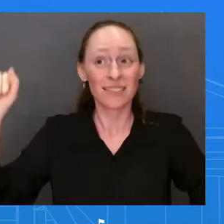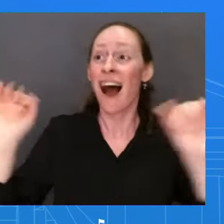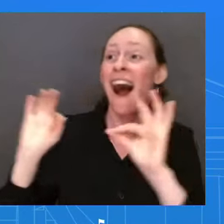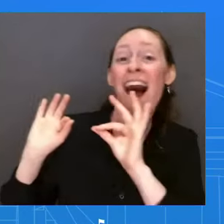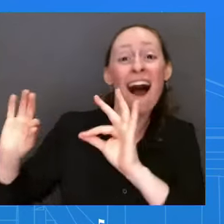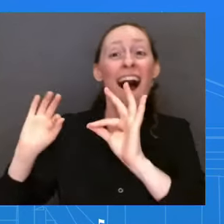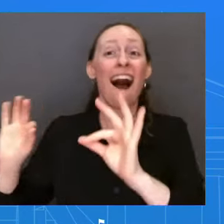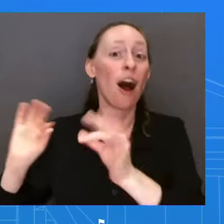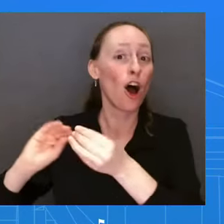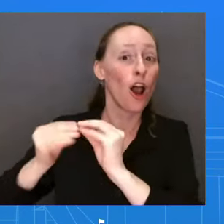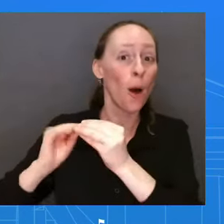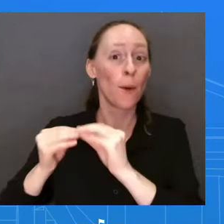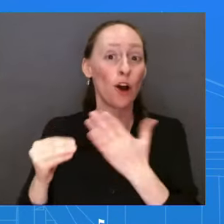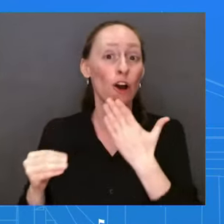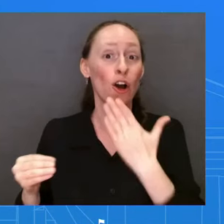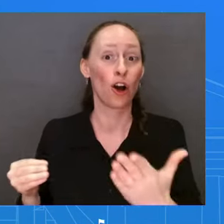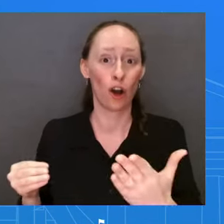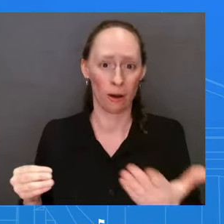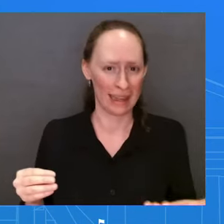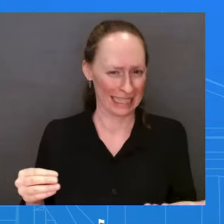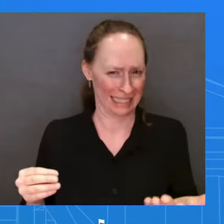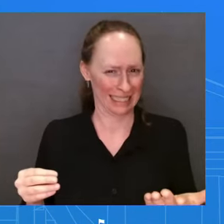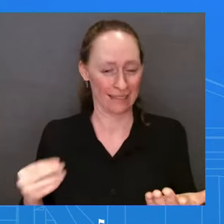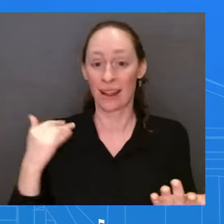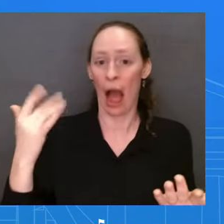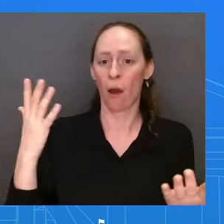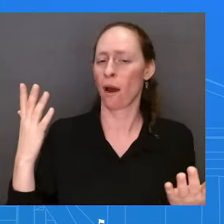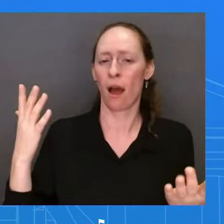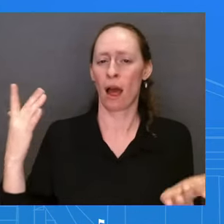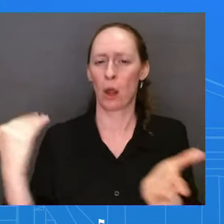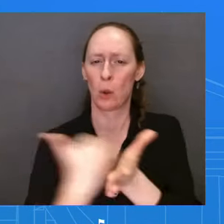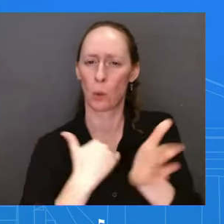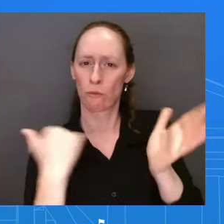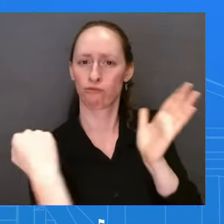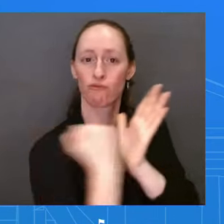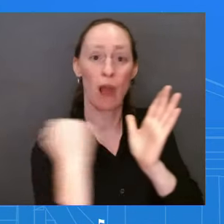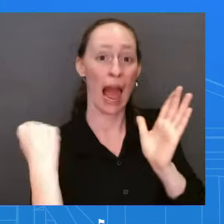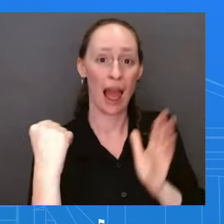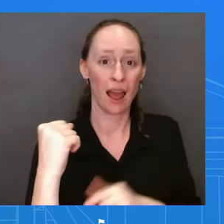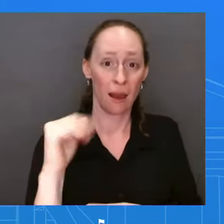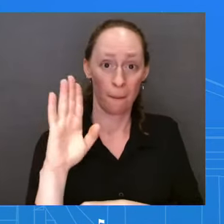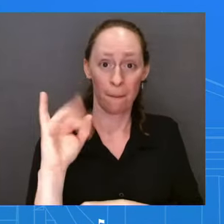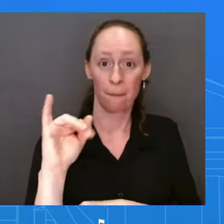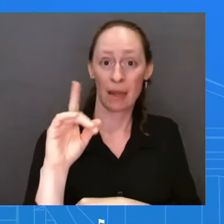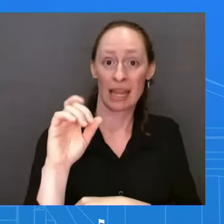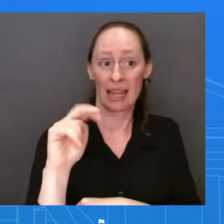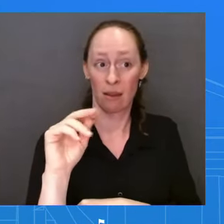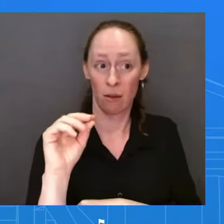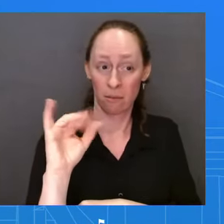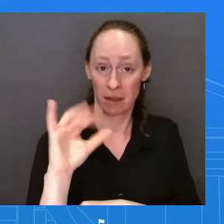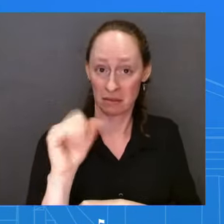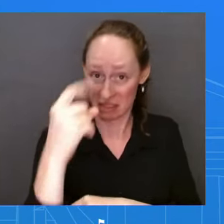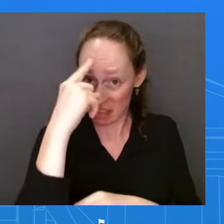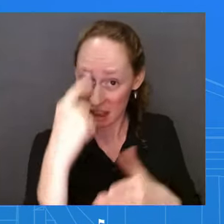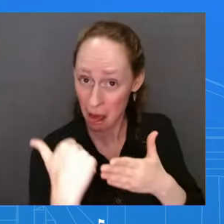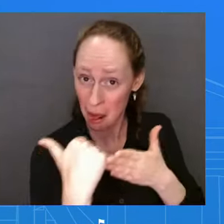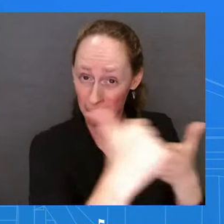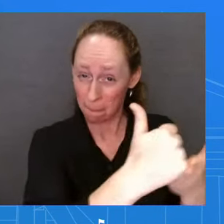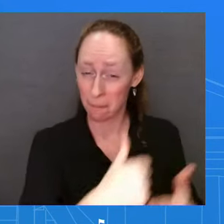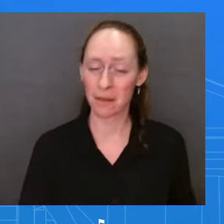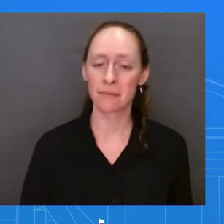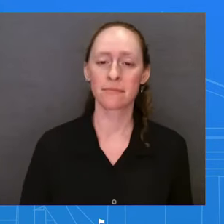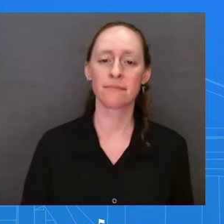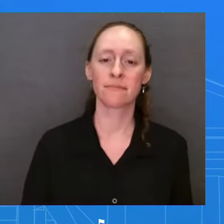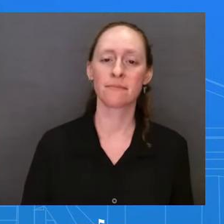bridge that divide and turn things around? Well, what I would say is that the President's economic policies are incredibly popular. When you ask people what they think about investing